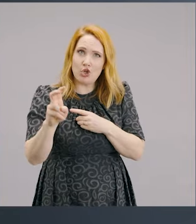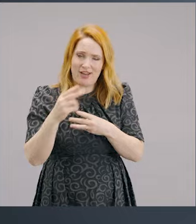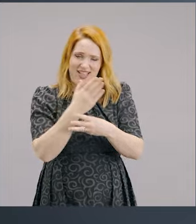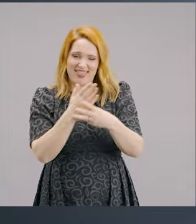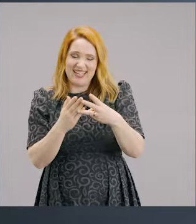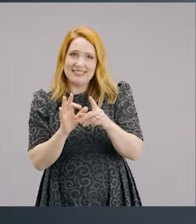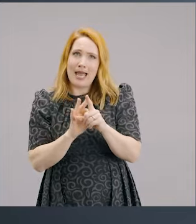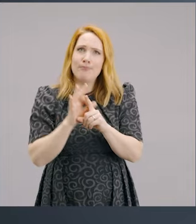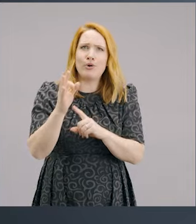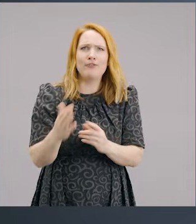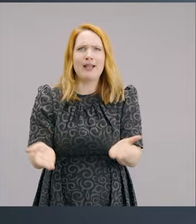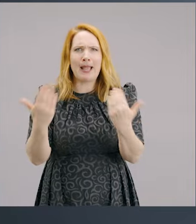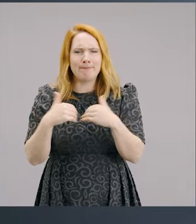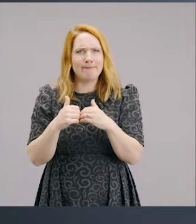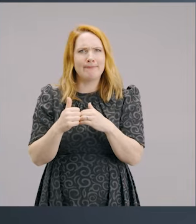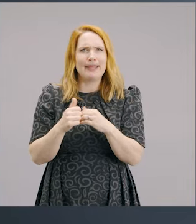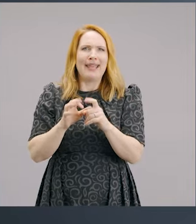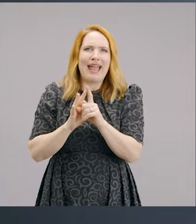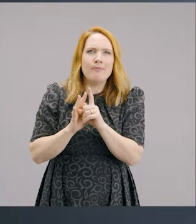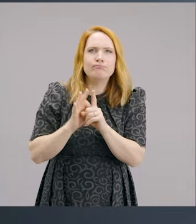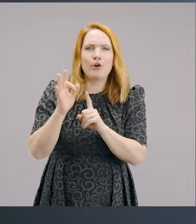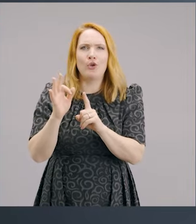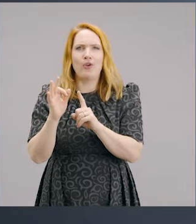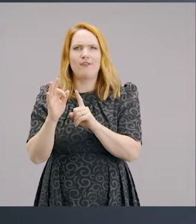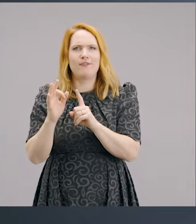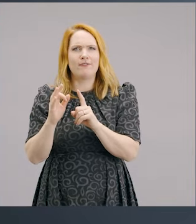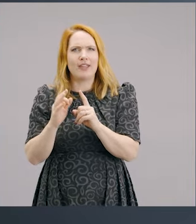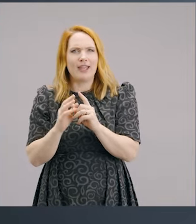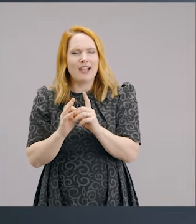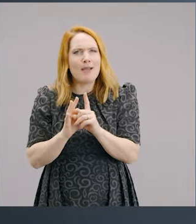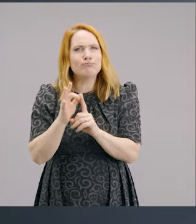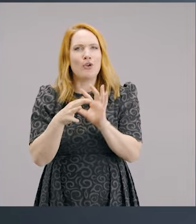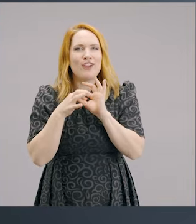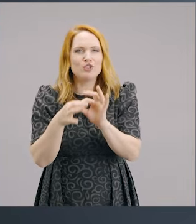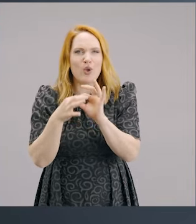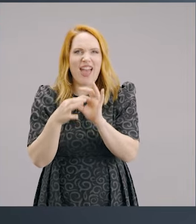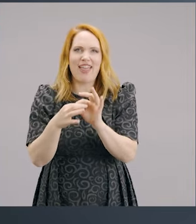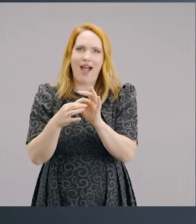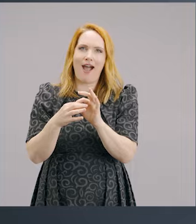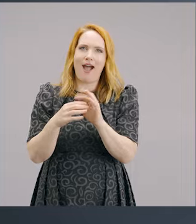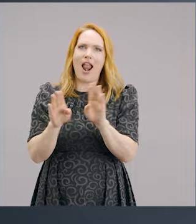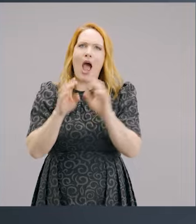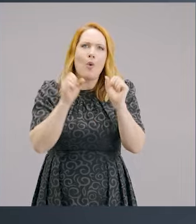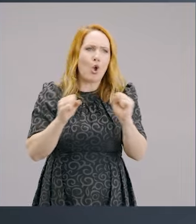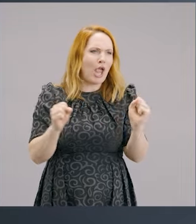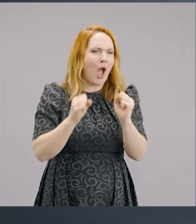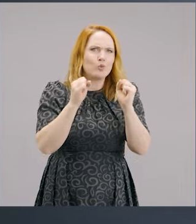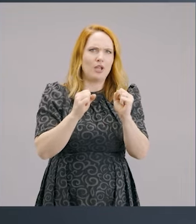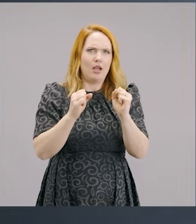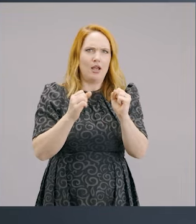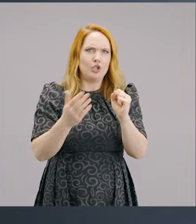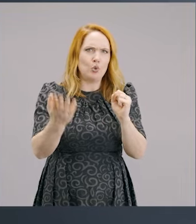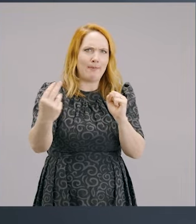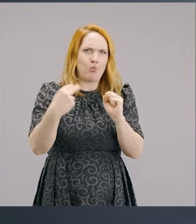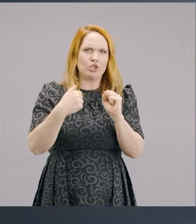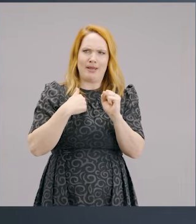journey? Would you come to the gym with me? Not the physical gym. No, please don't come